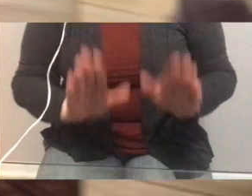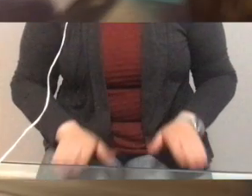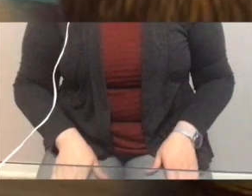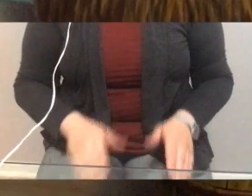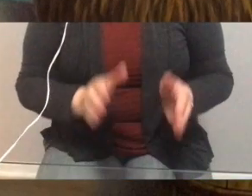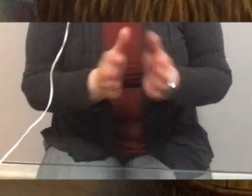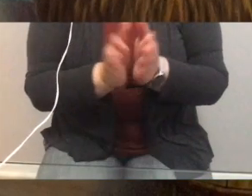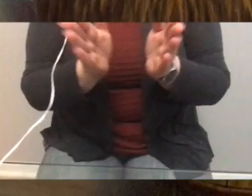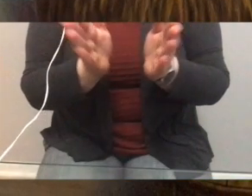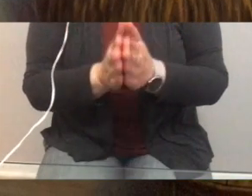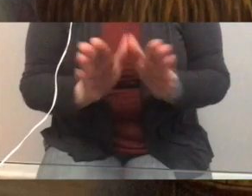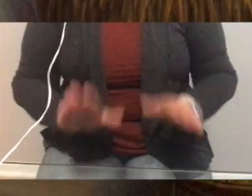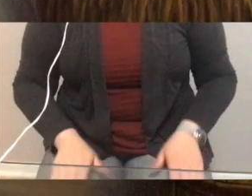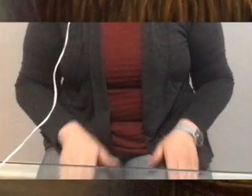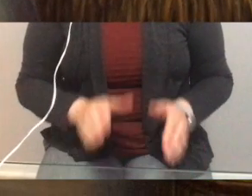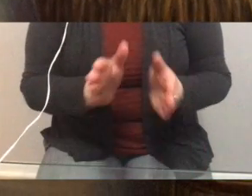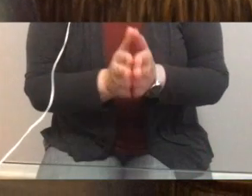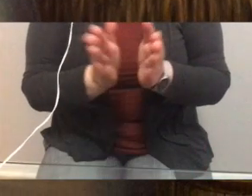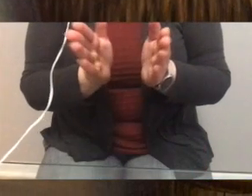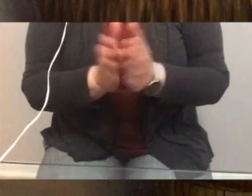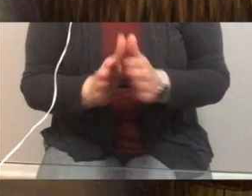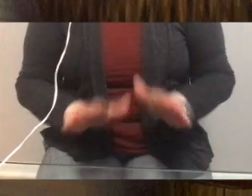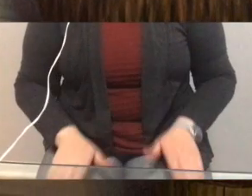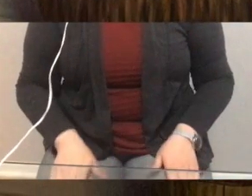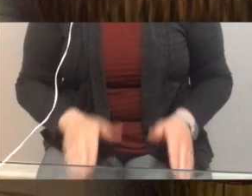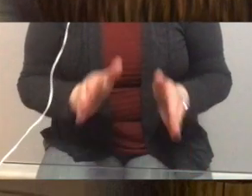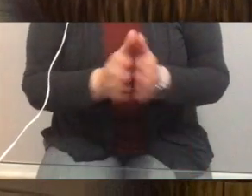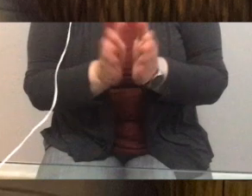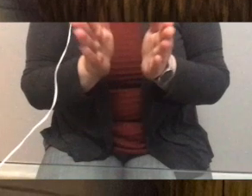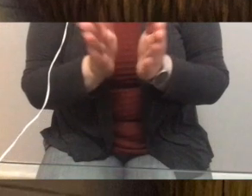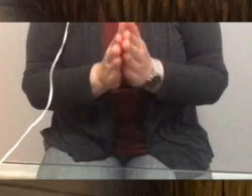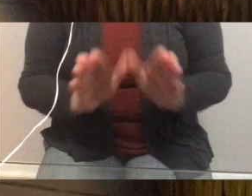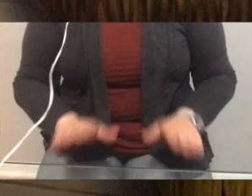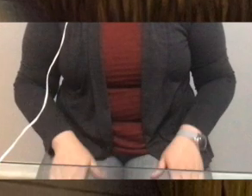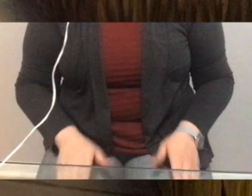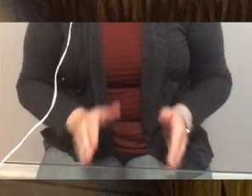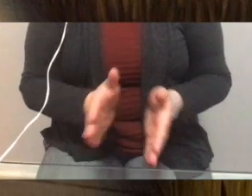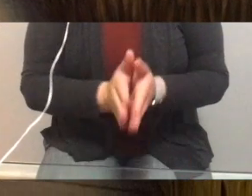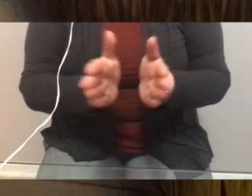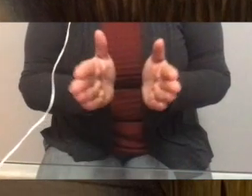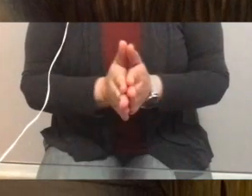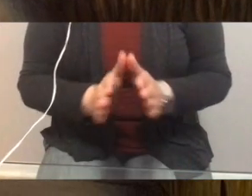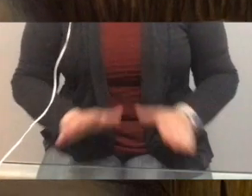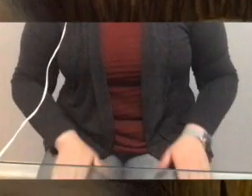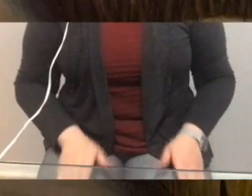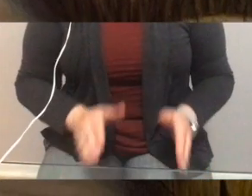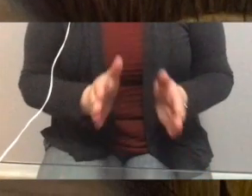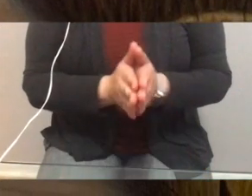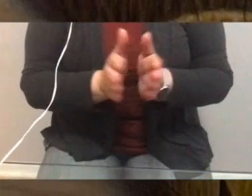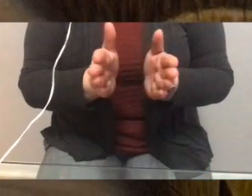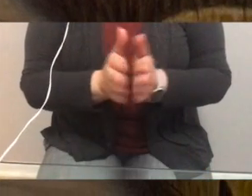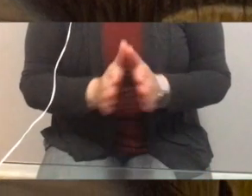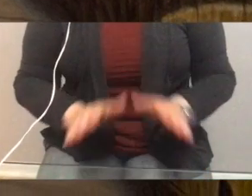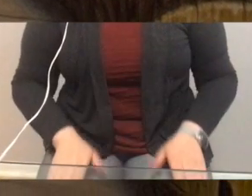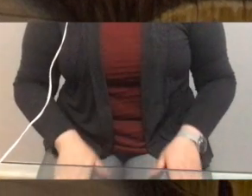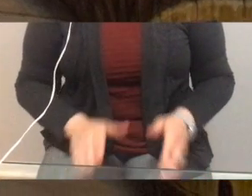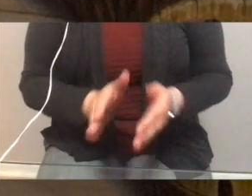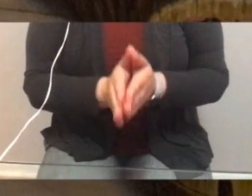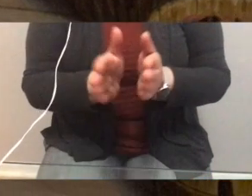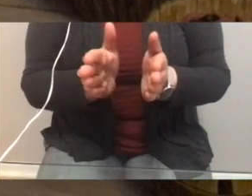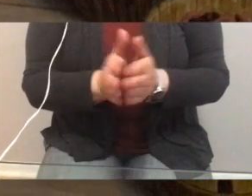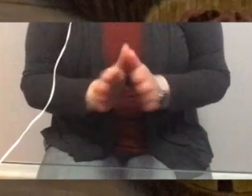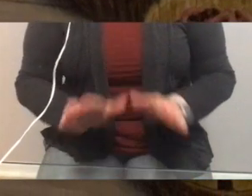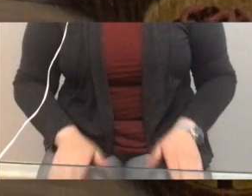There's a hole in the bucket, dear Liza, dear Liza. There's a hole in the